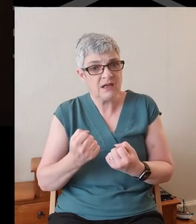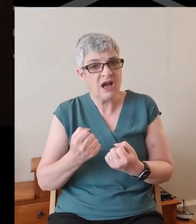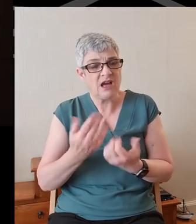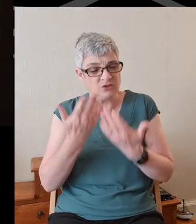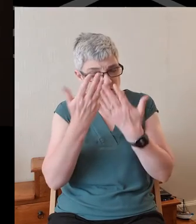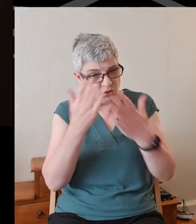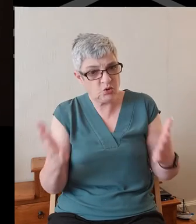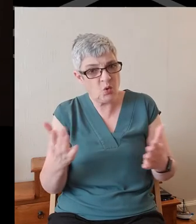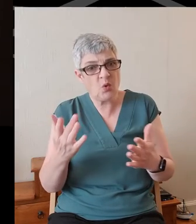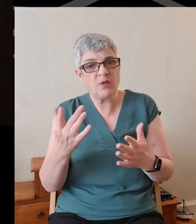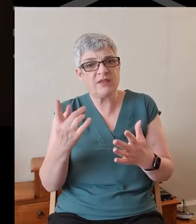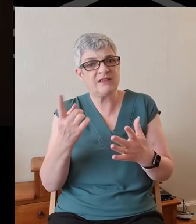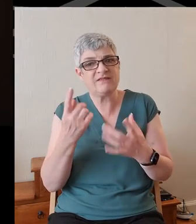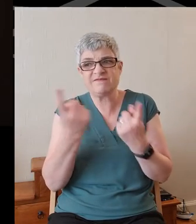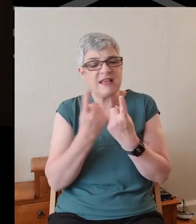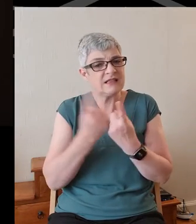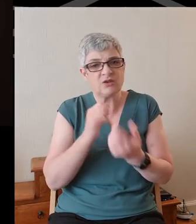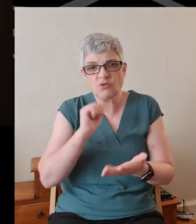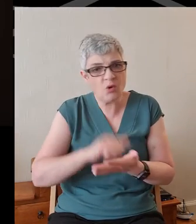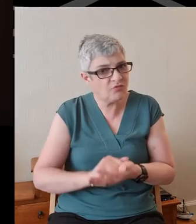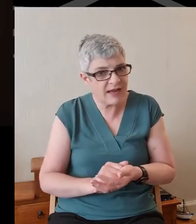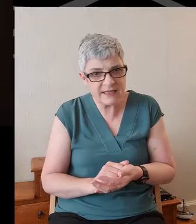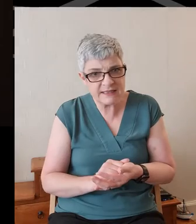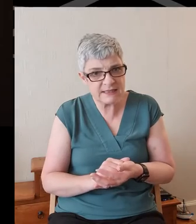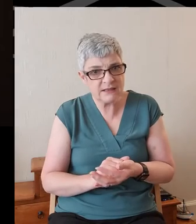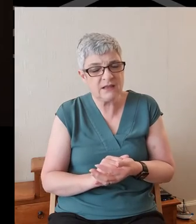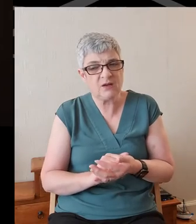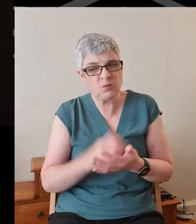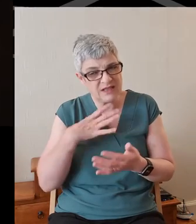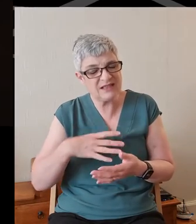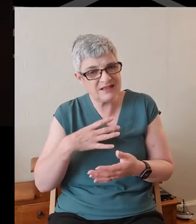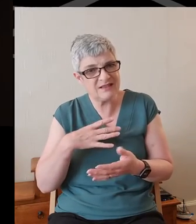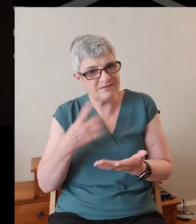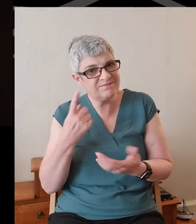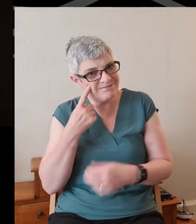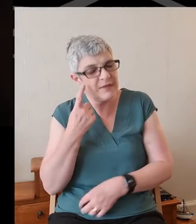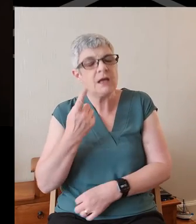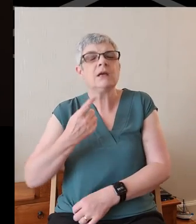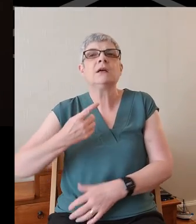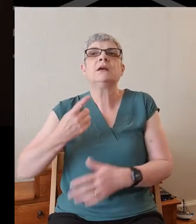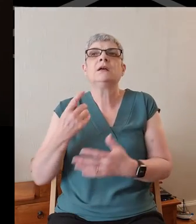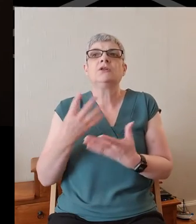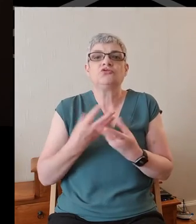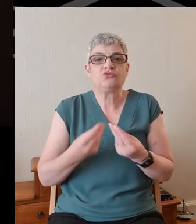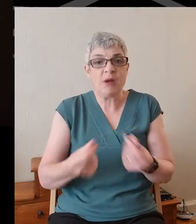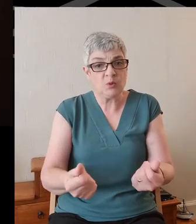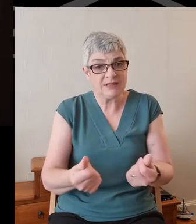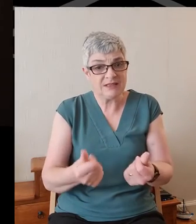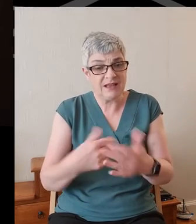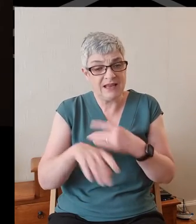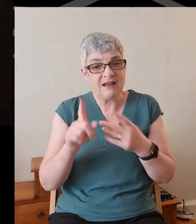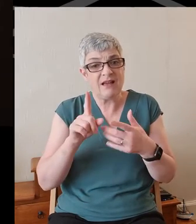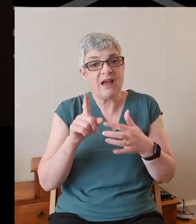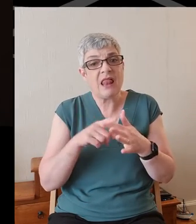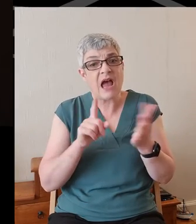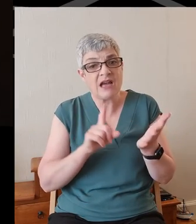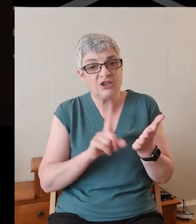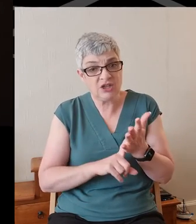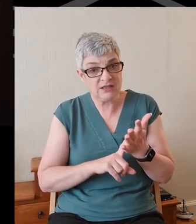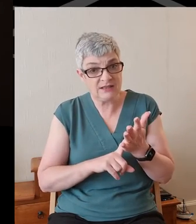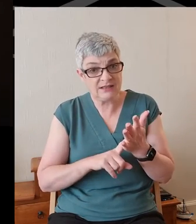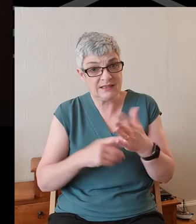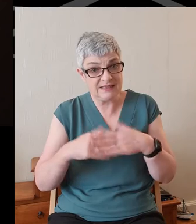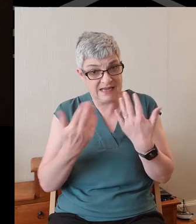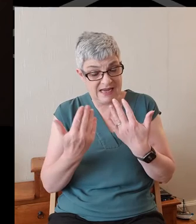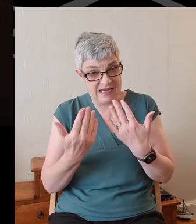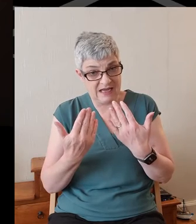and that there are things to put right. Drought in Elijah's day, verses 17 and following, drought in Elijah's